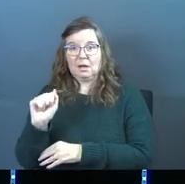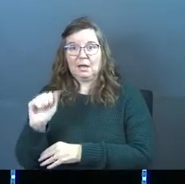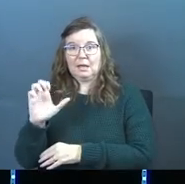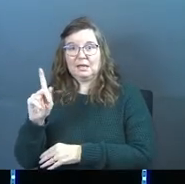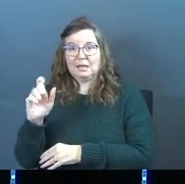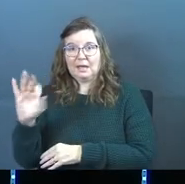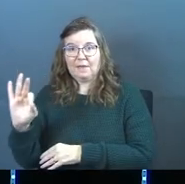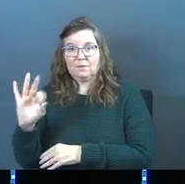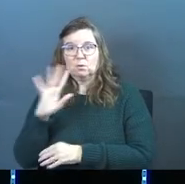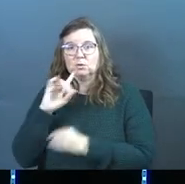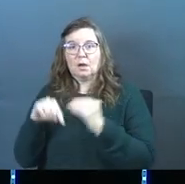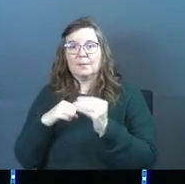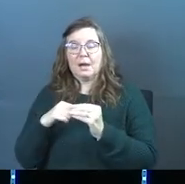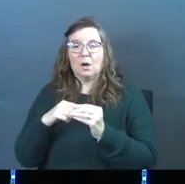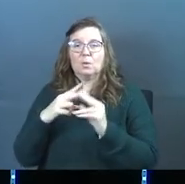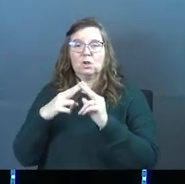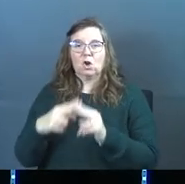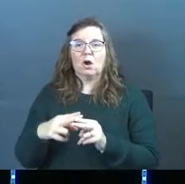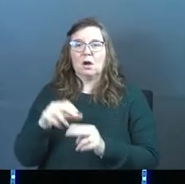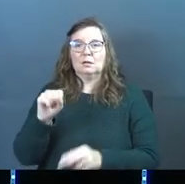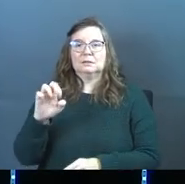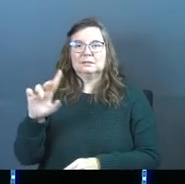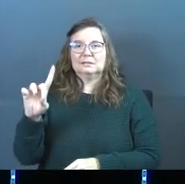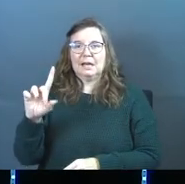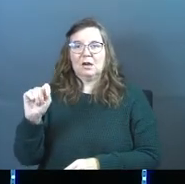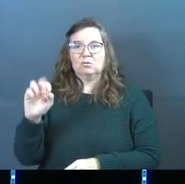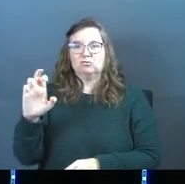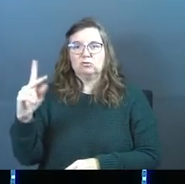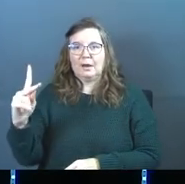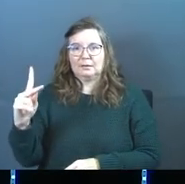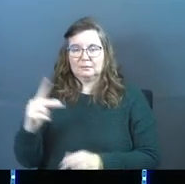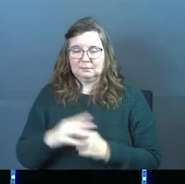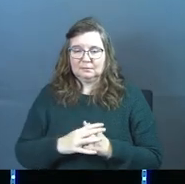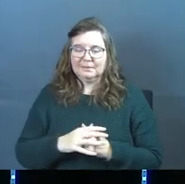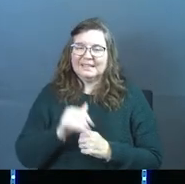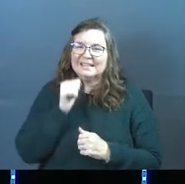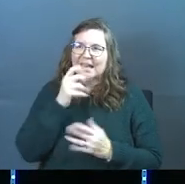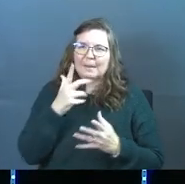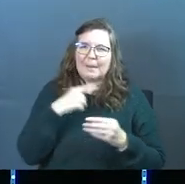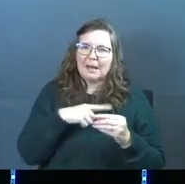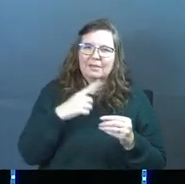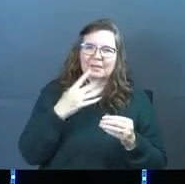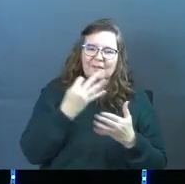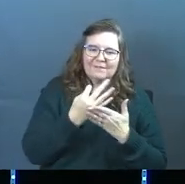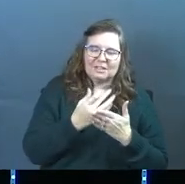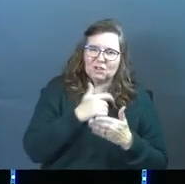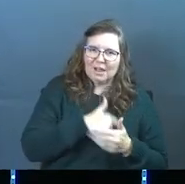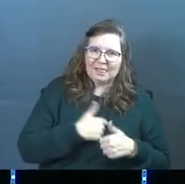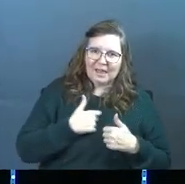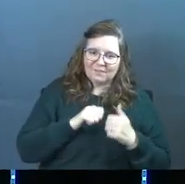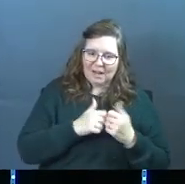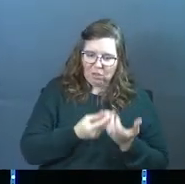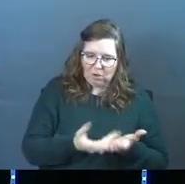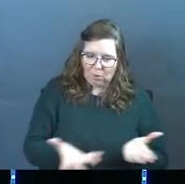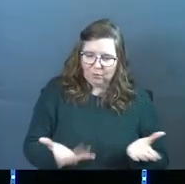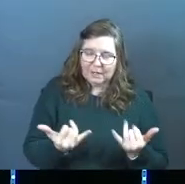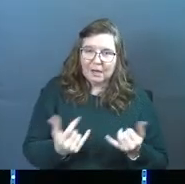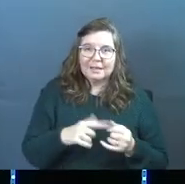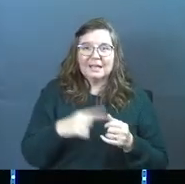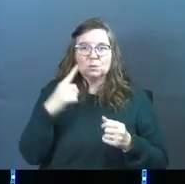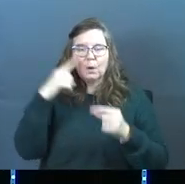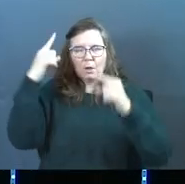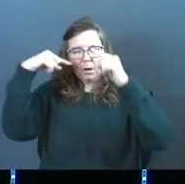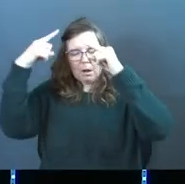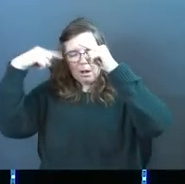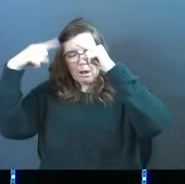was talking about soundtracks. It's like, you know, it's not so much about the facts of your life and how they're unfolding right now. Now it's the